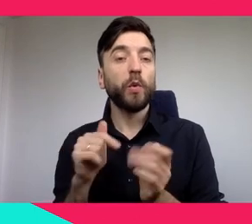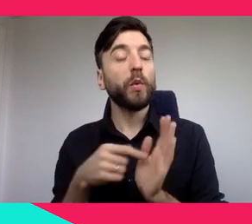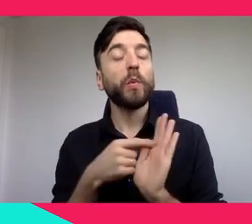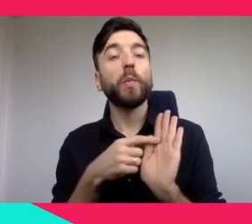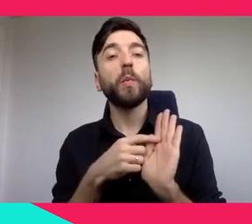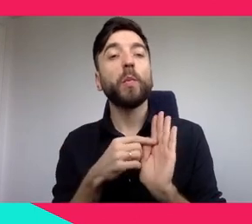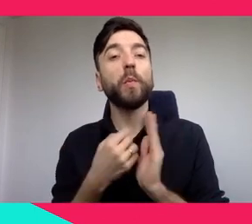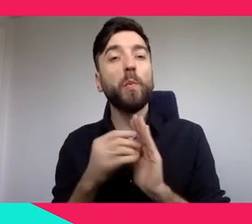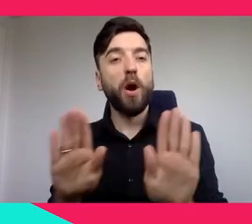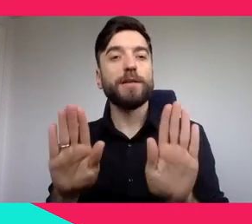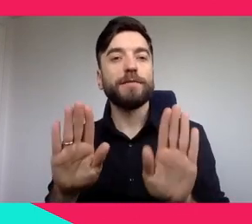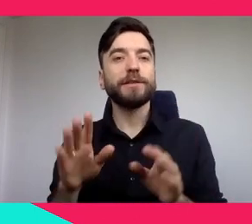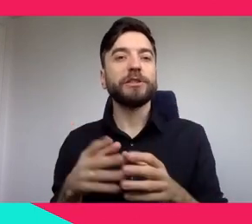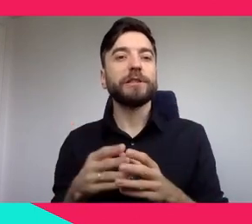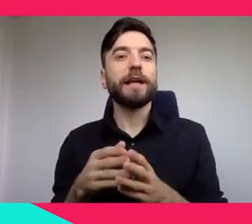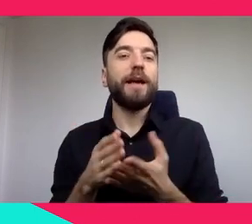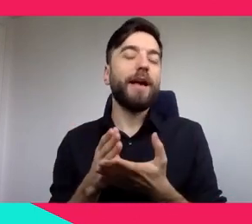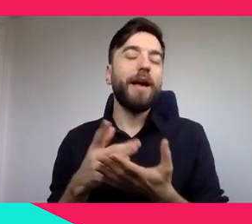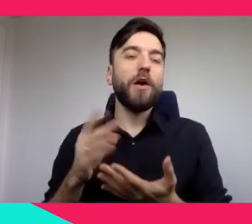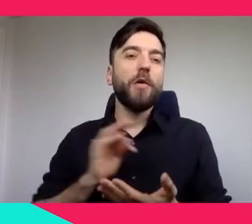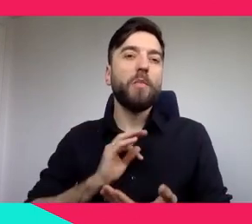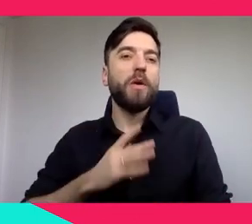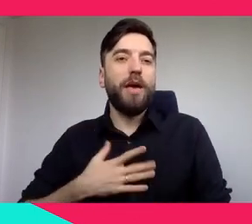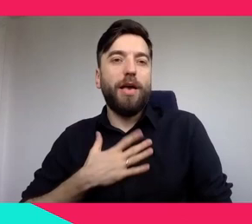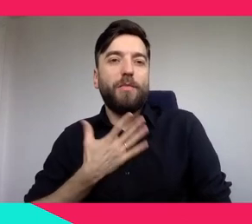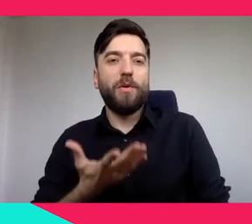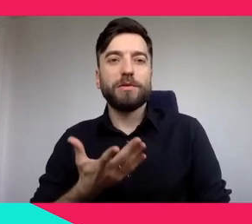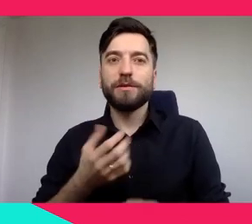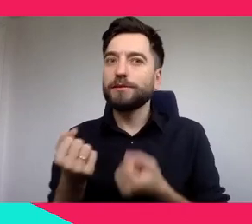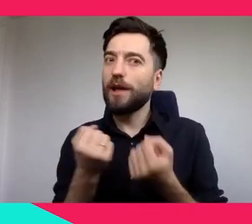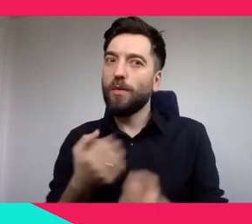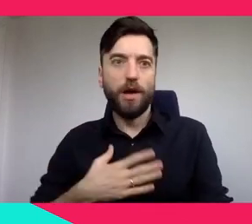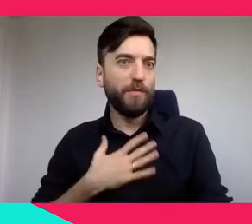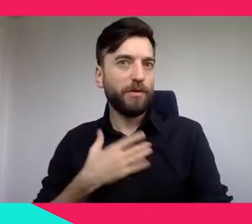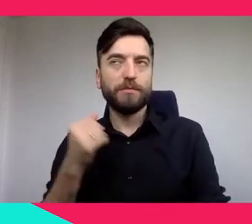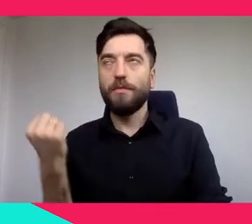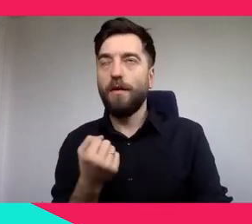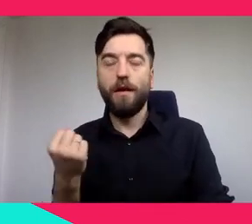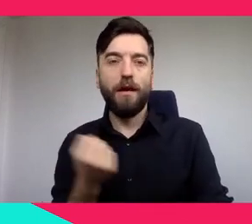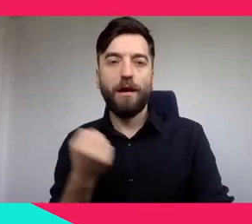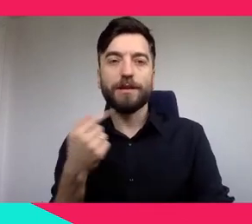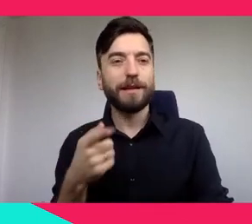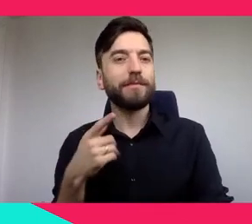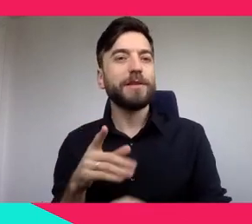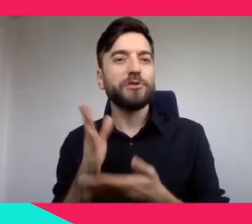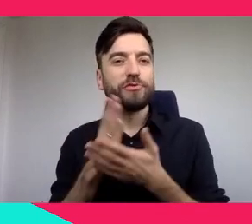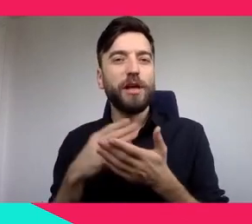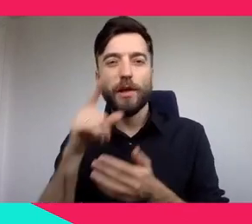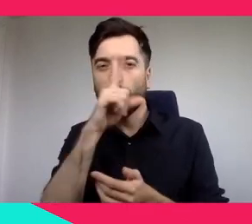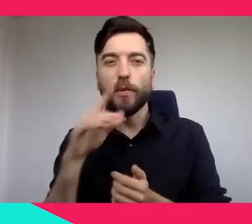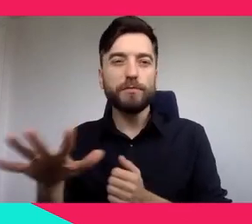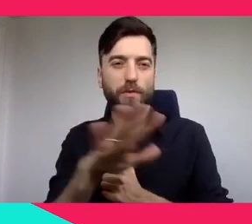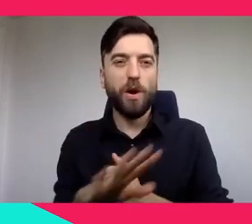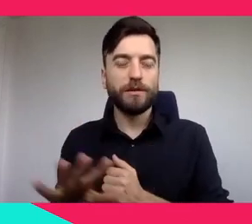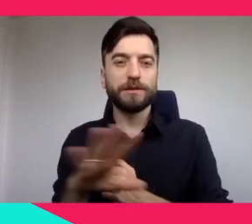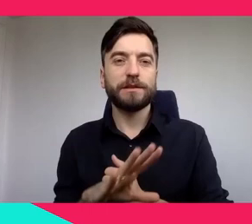indeed very emotional. It's social, but to a certain extent, because there is no really social interactions